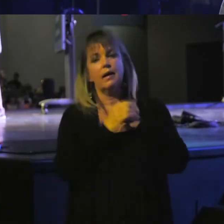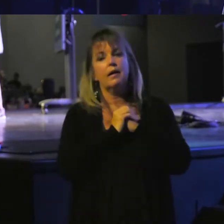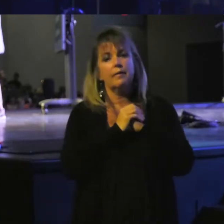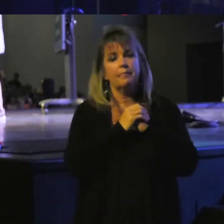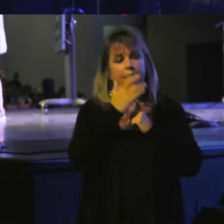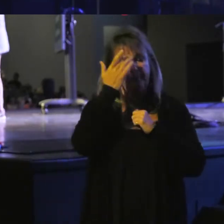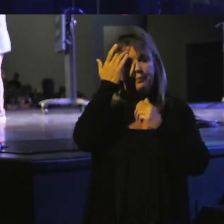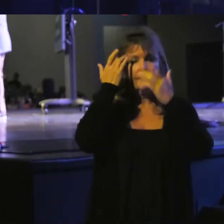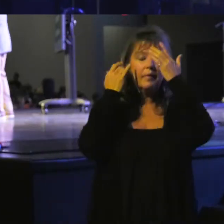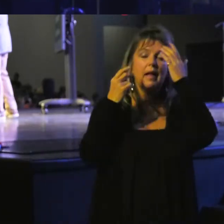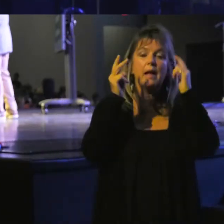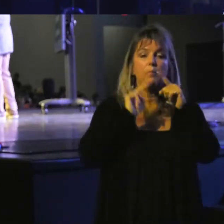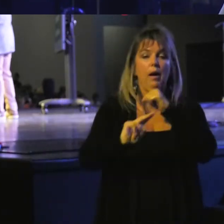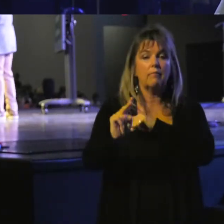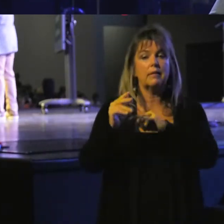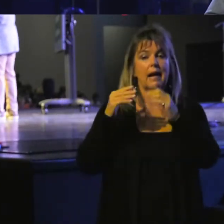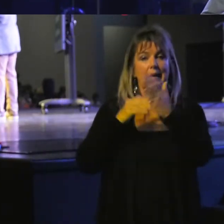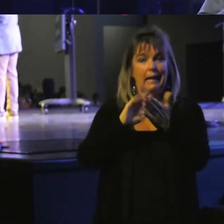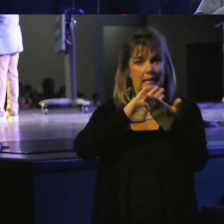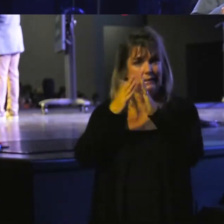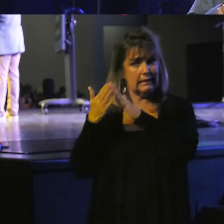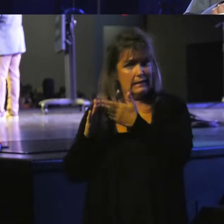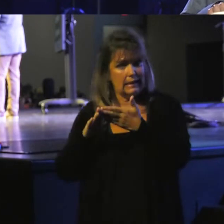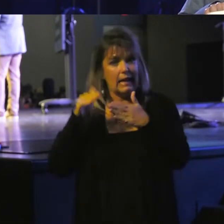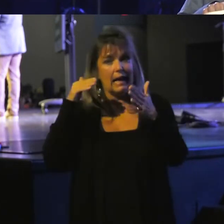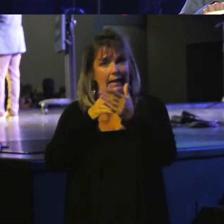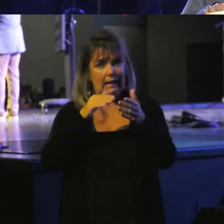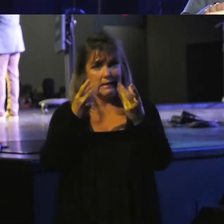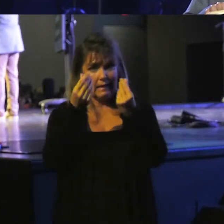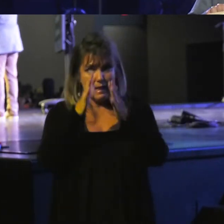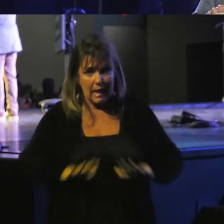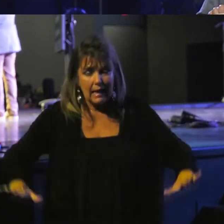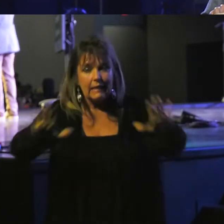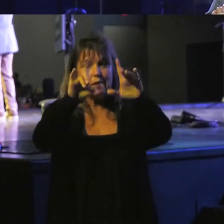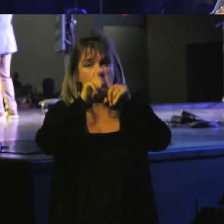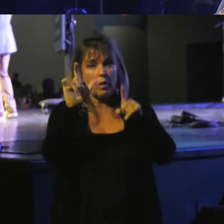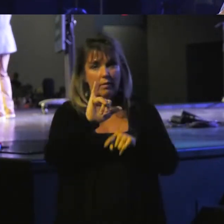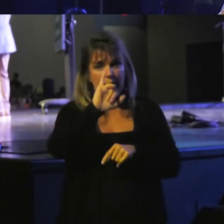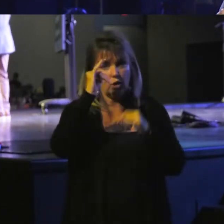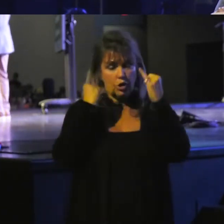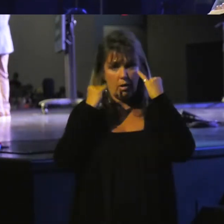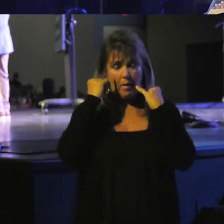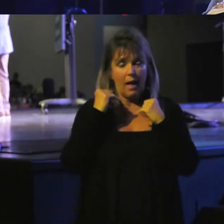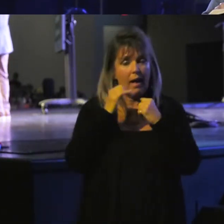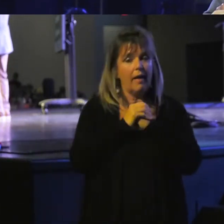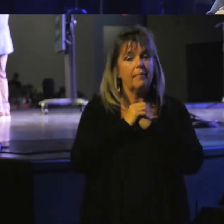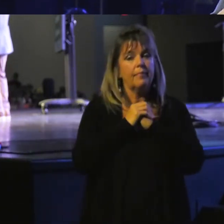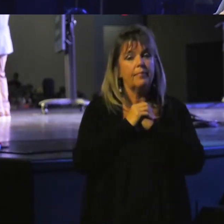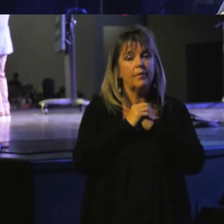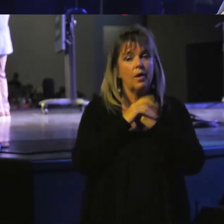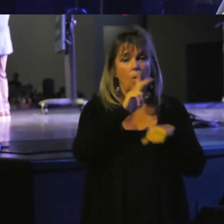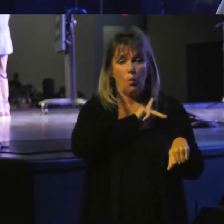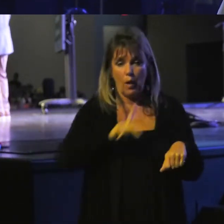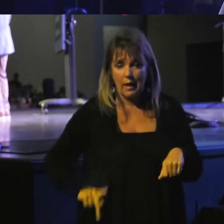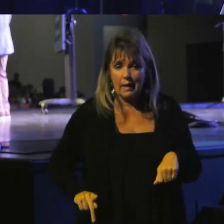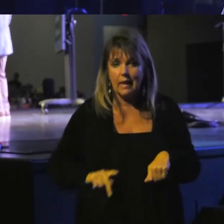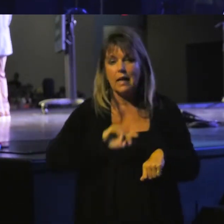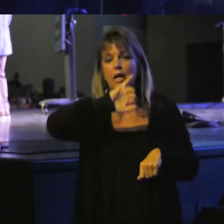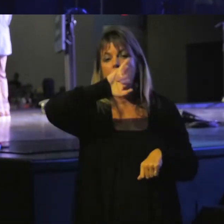Kirith-Jerom. He prophesied against the city and against the lands and the words like those of Jeremiah. And when King